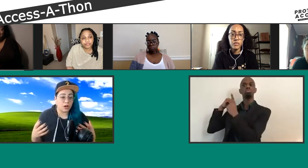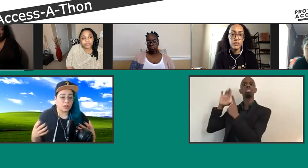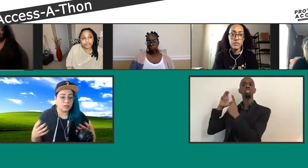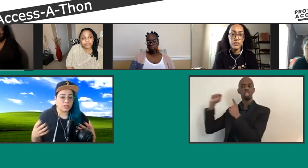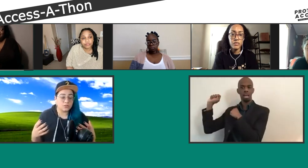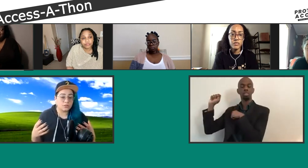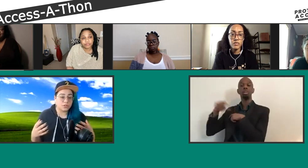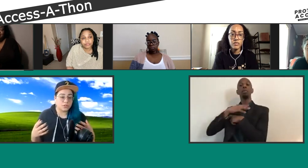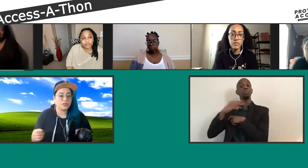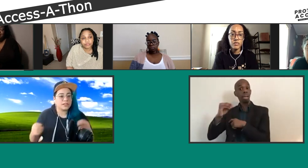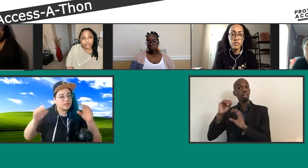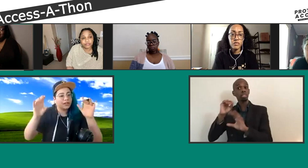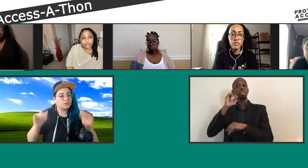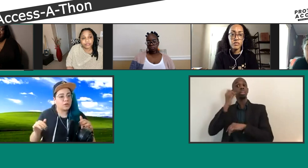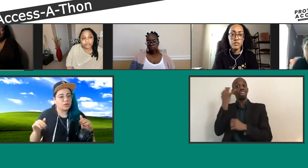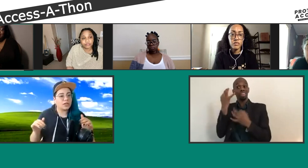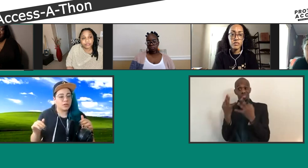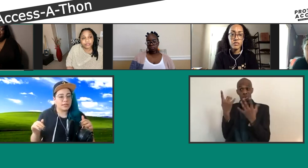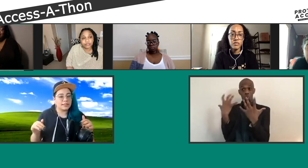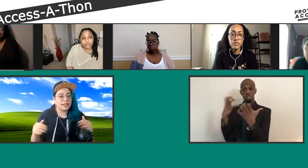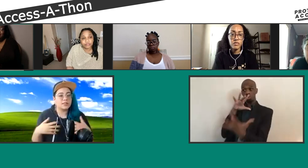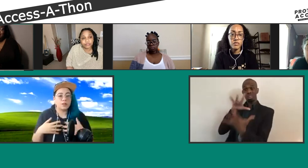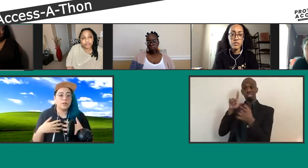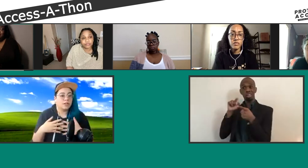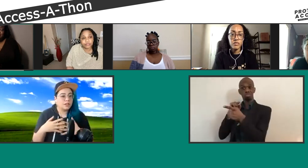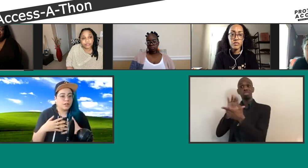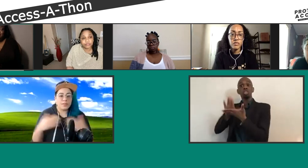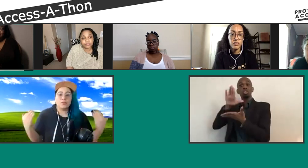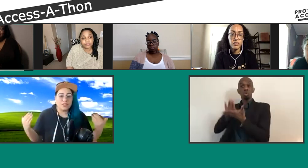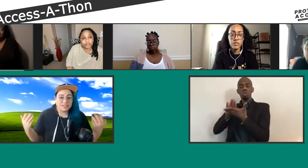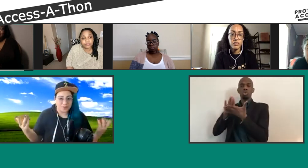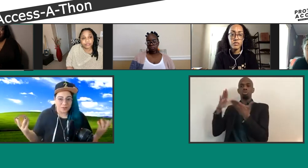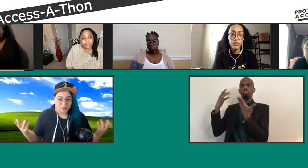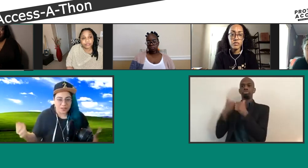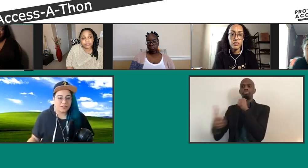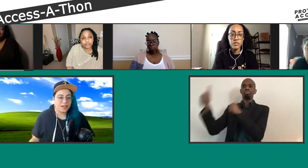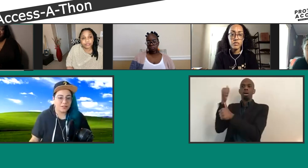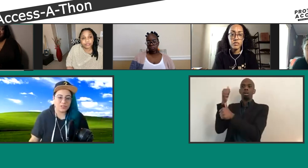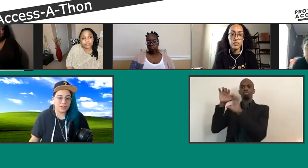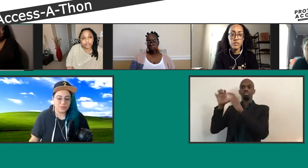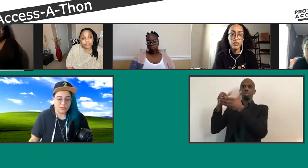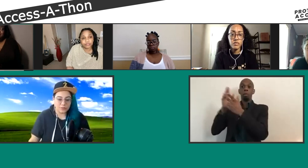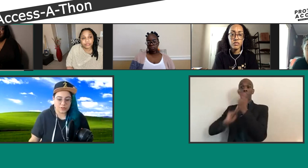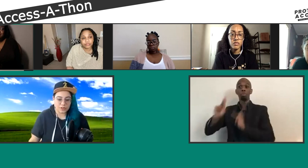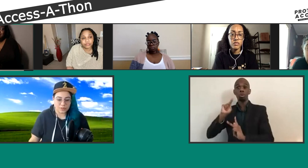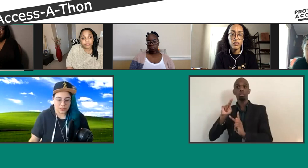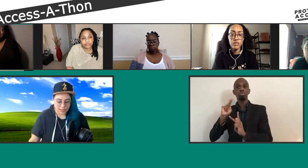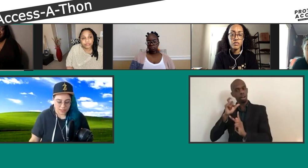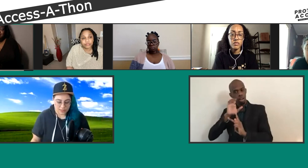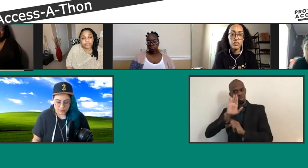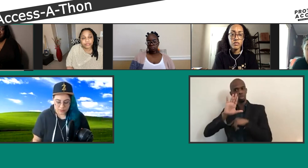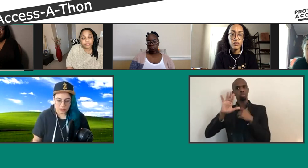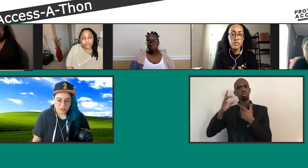call the school officials. I just kind of noted down what I said. So make it real easy for everyone. Just kind of follow along with the script.